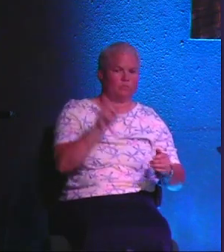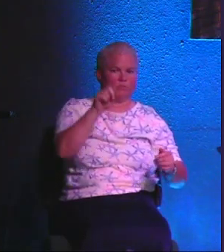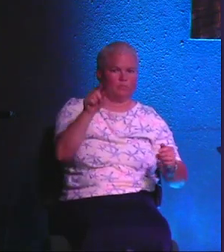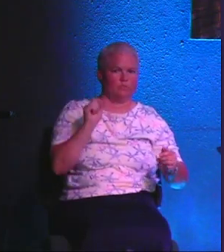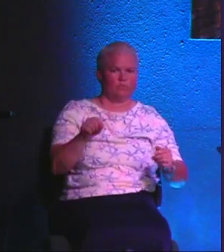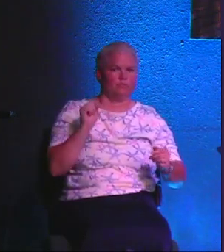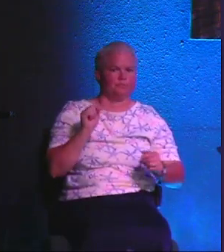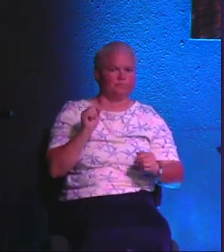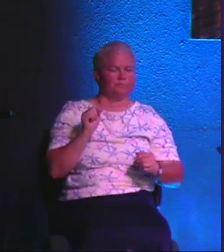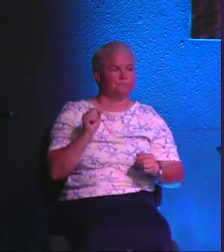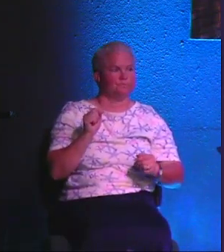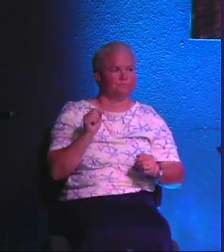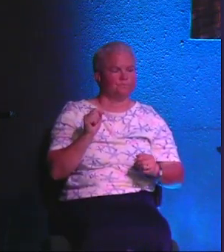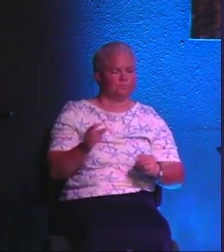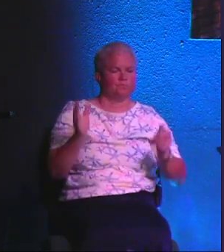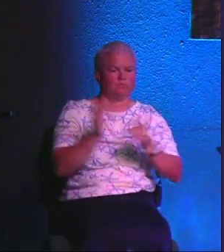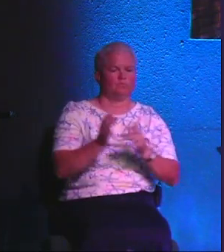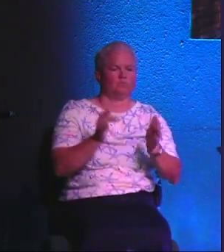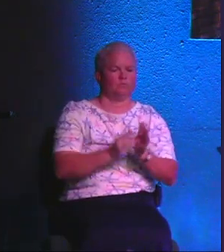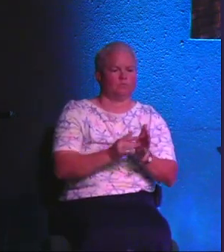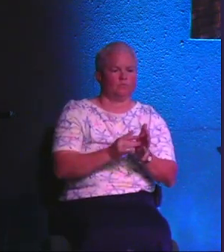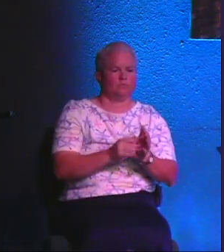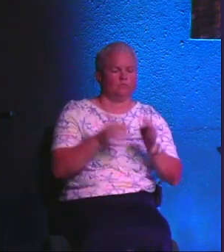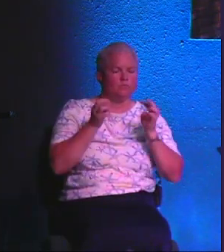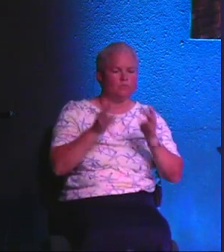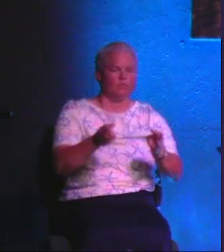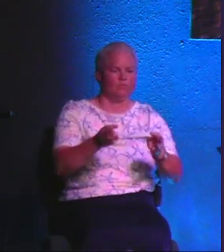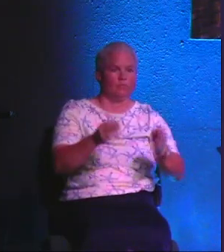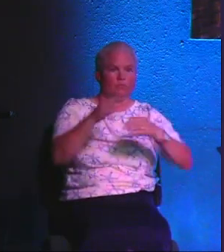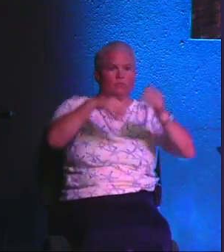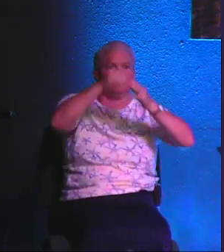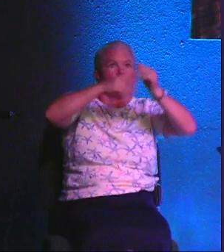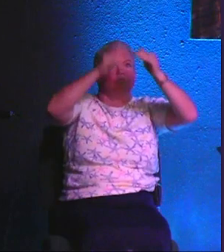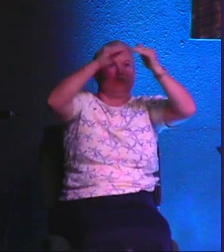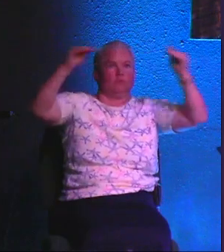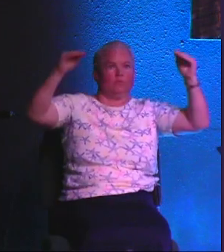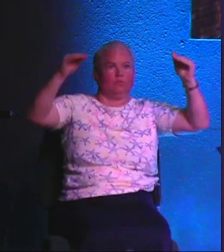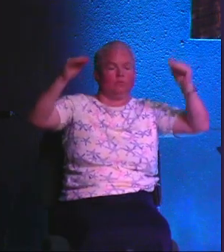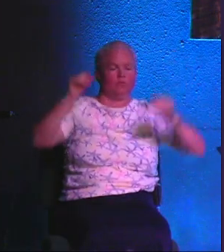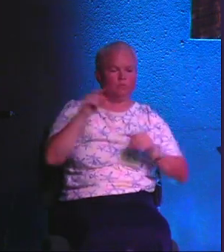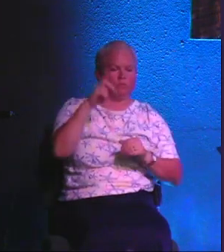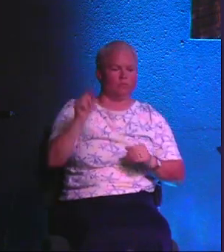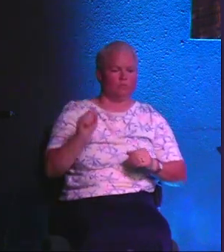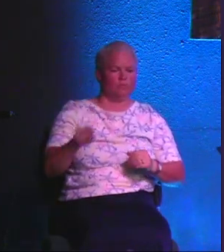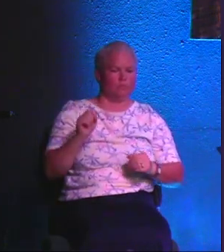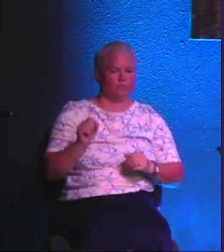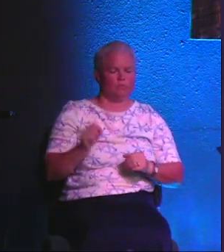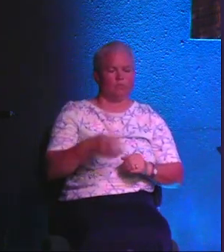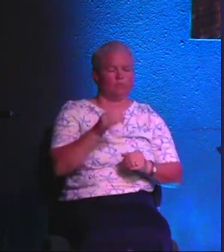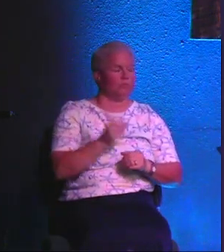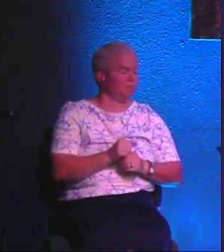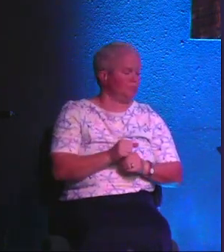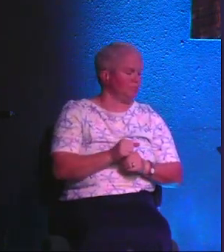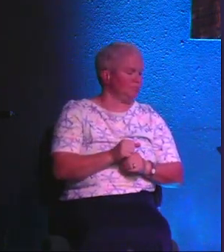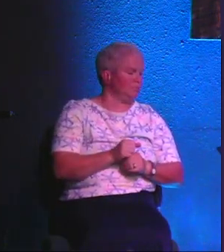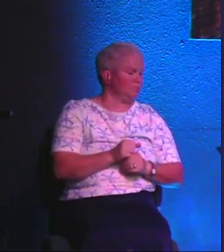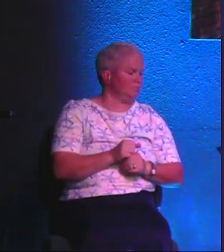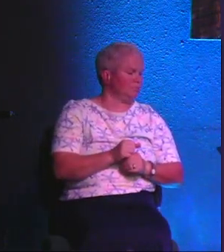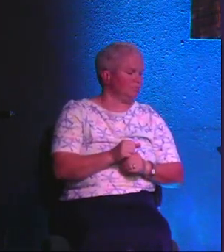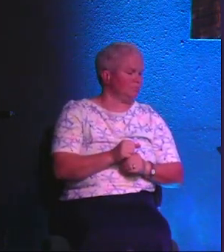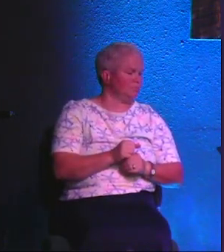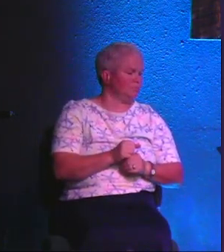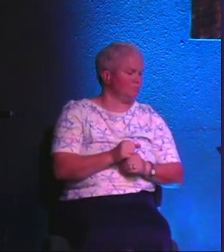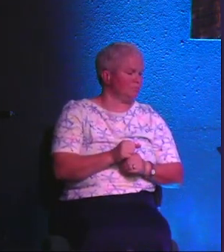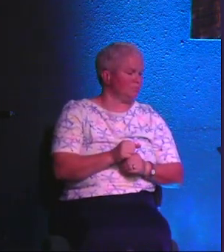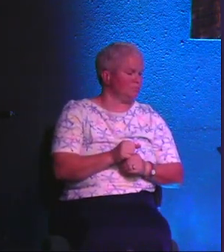questioned, Jesus as the only way to heaven is questioned, and ironically, so is